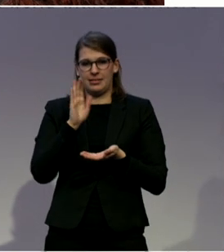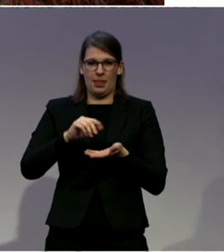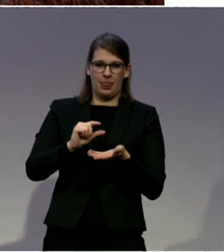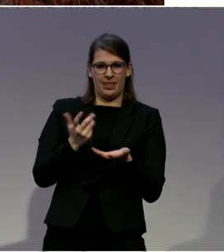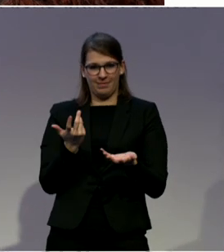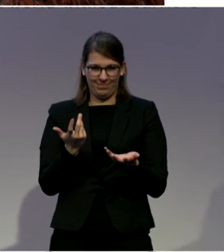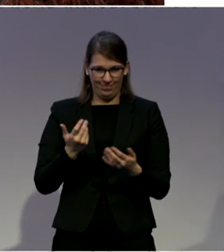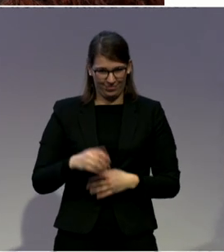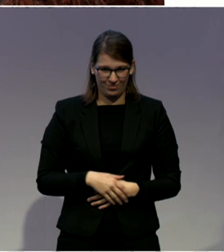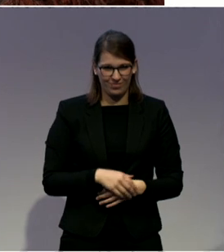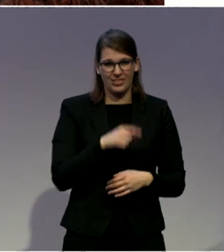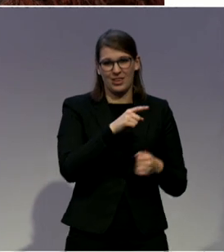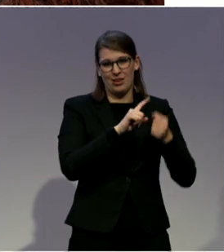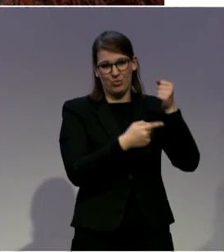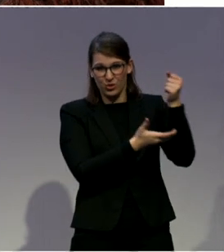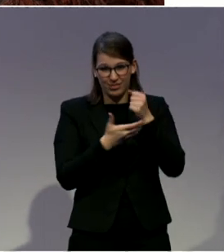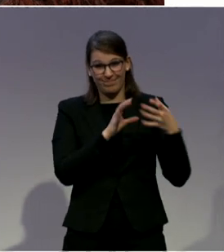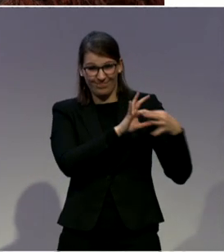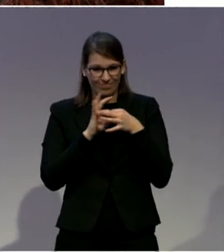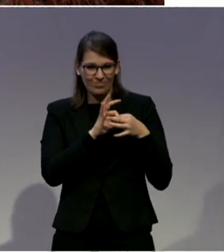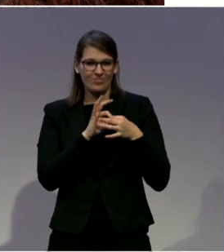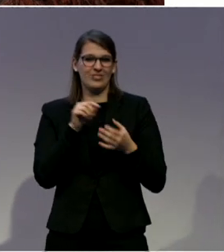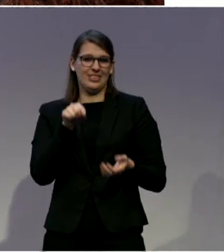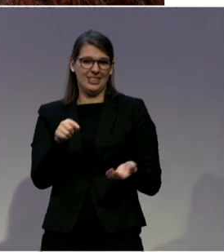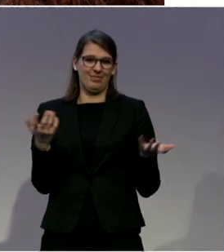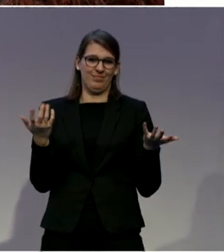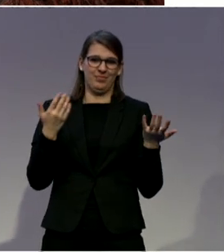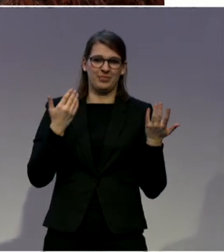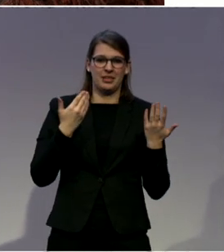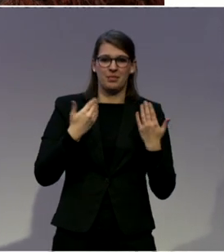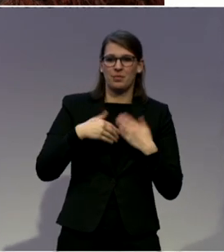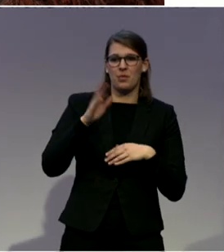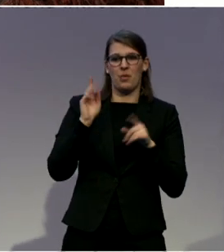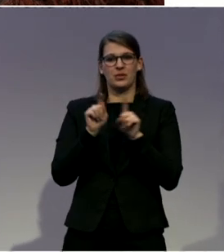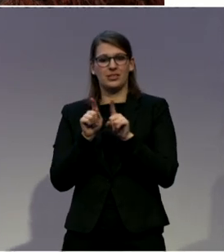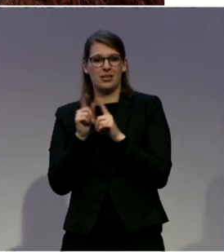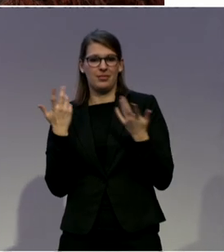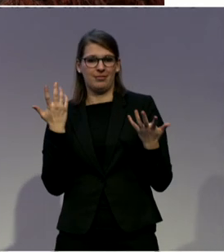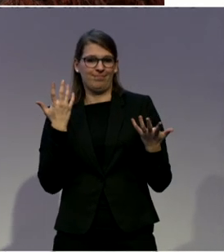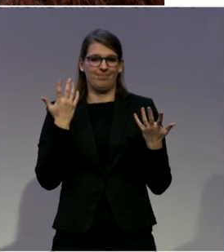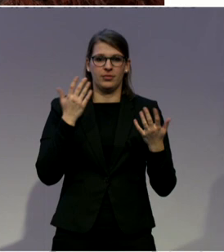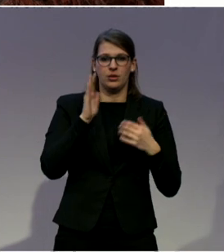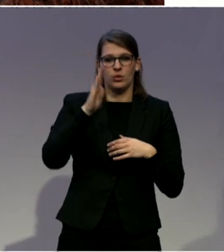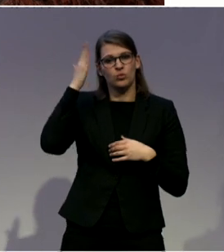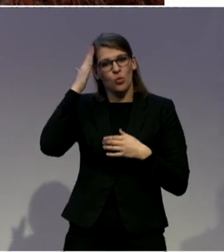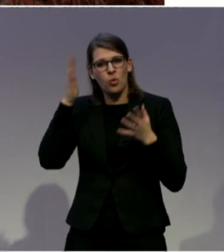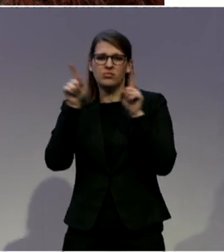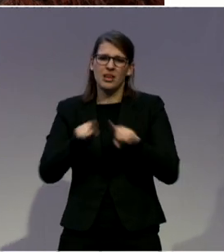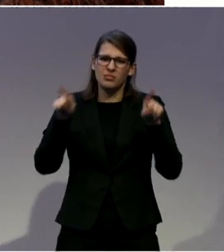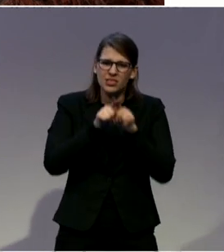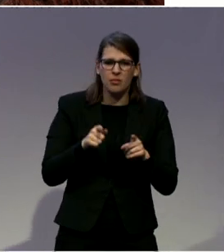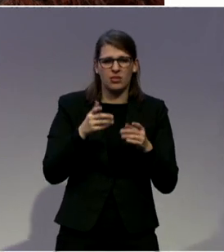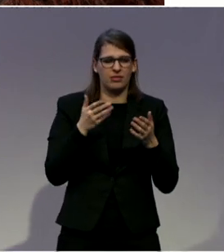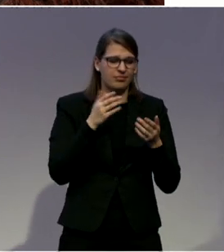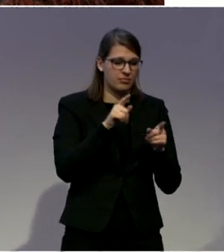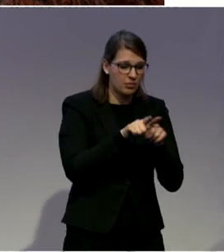providing more congregated-type services. The biggest challenge though in all of this is that a lot of these challenges couldn't